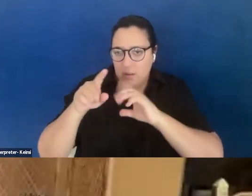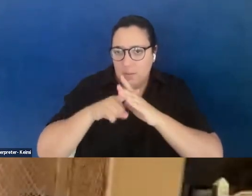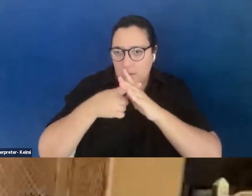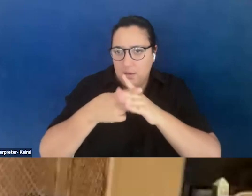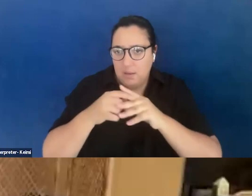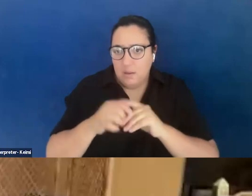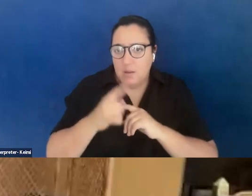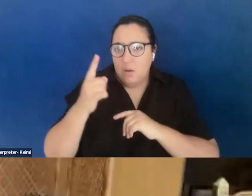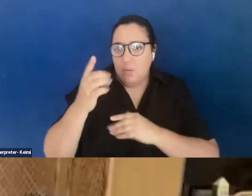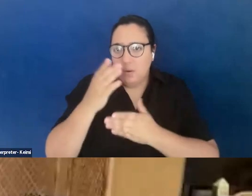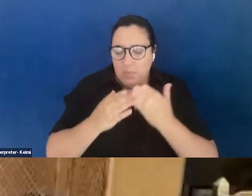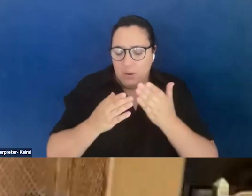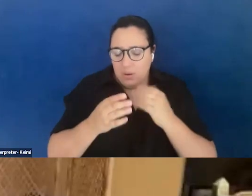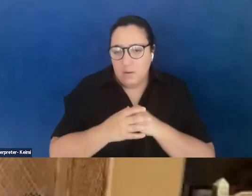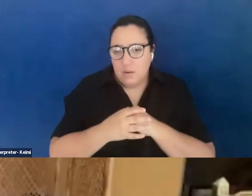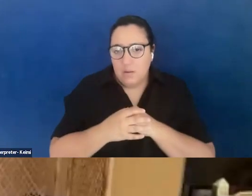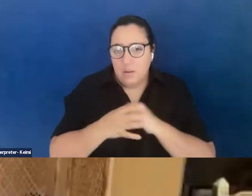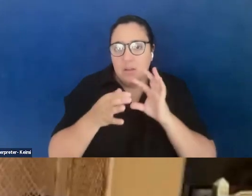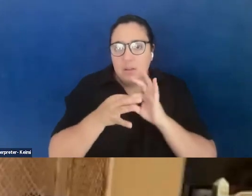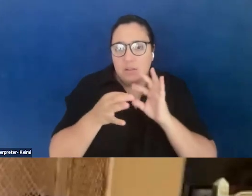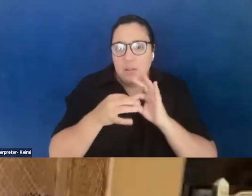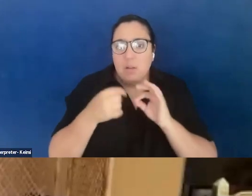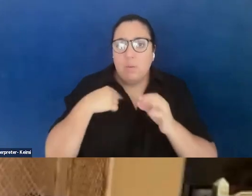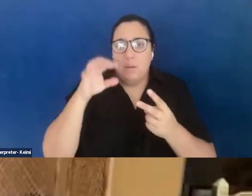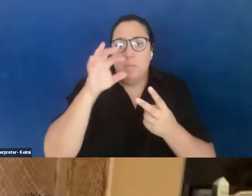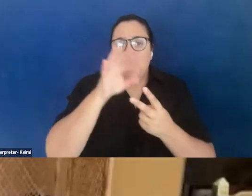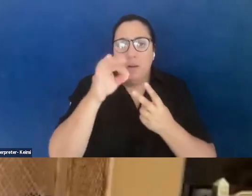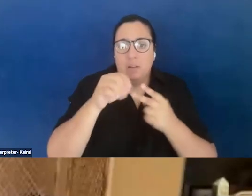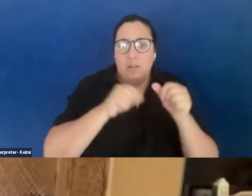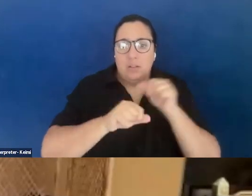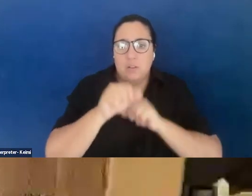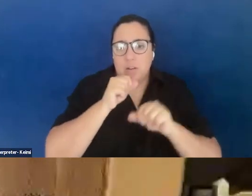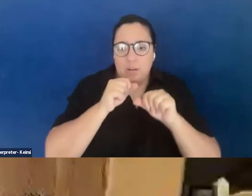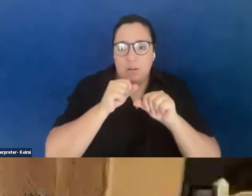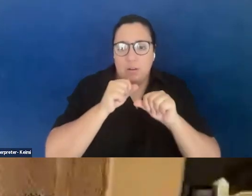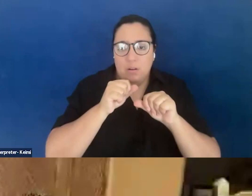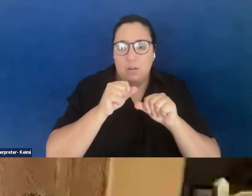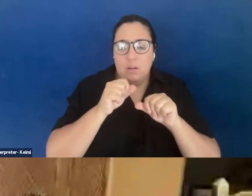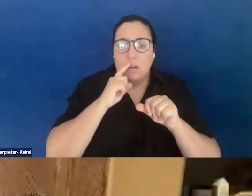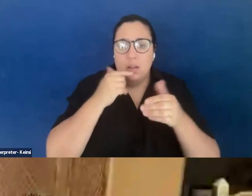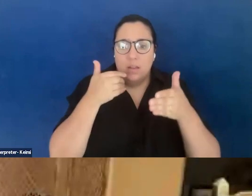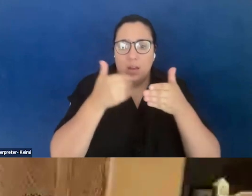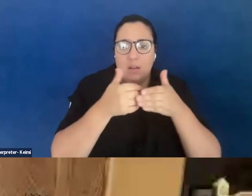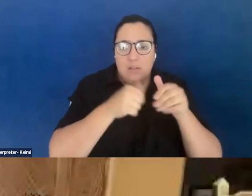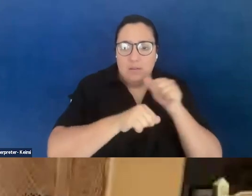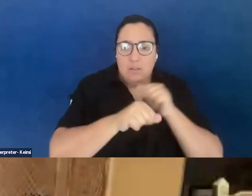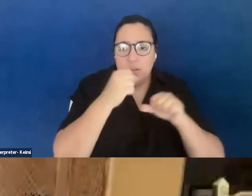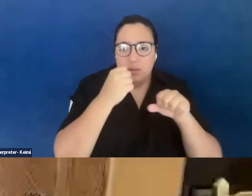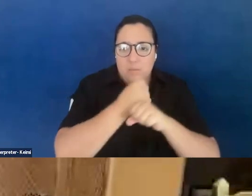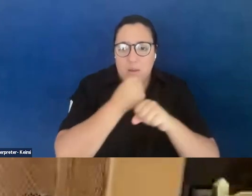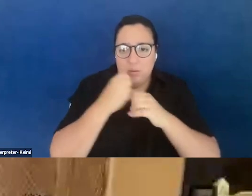like, one part of it, she says, We have chosen each other and the edge of each other's battle. The war is the same.